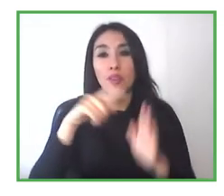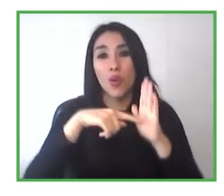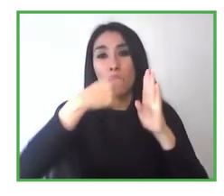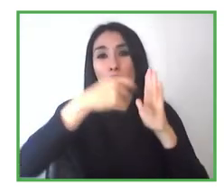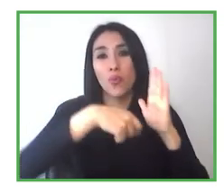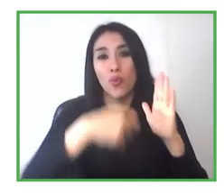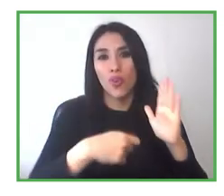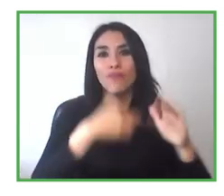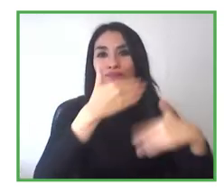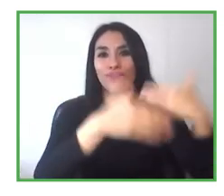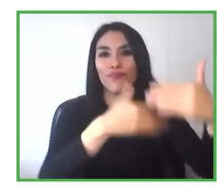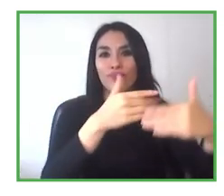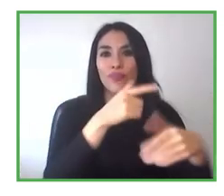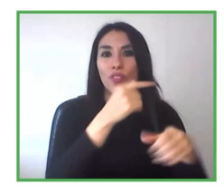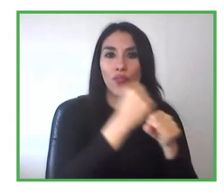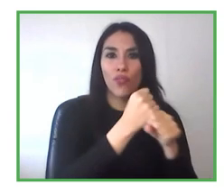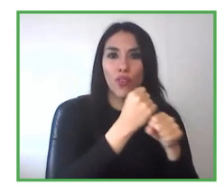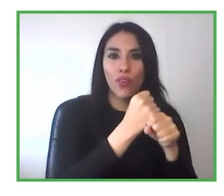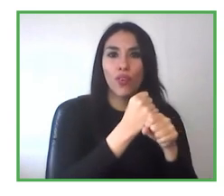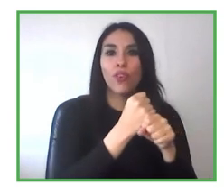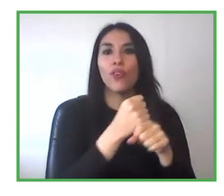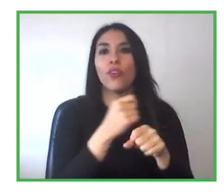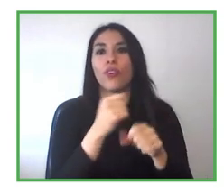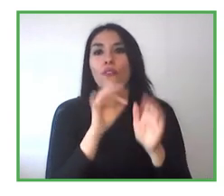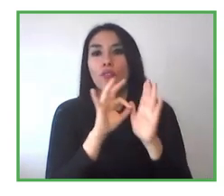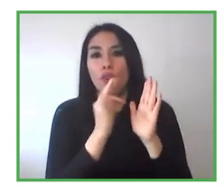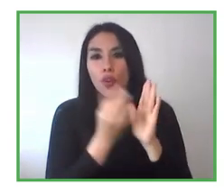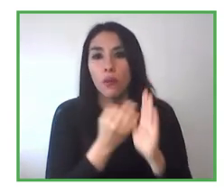maybe this could be a challenge for them too.